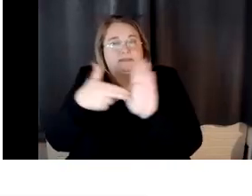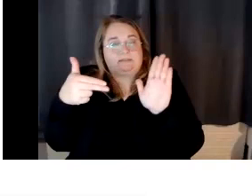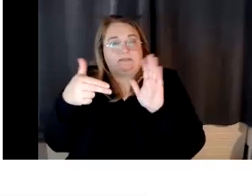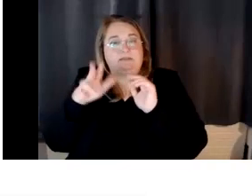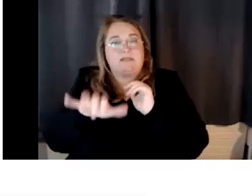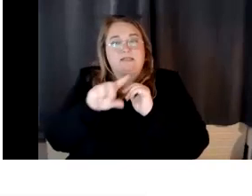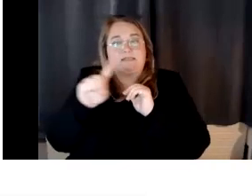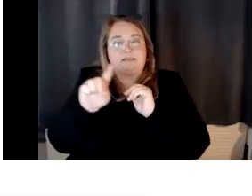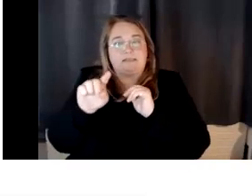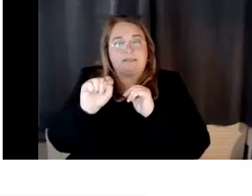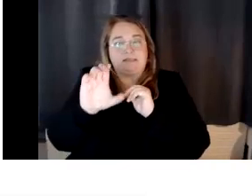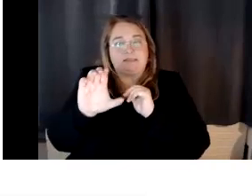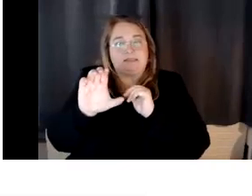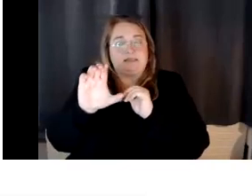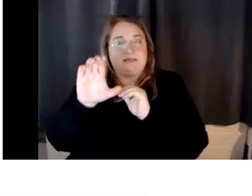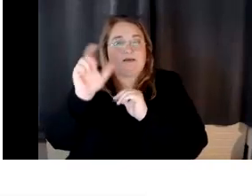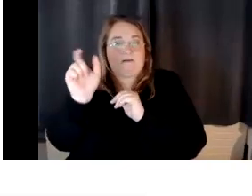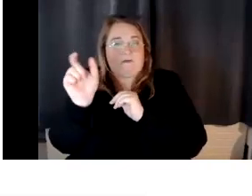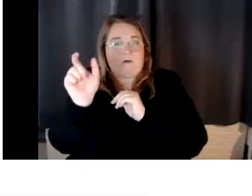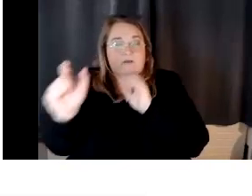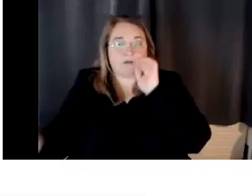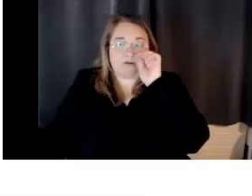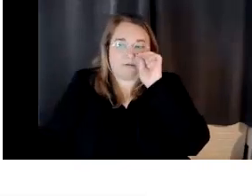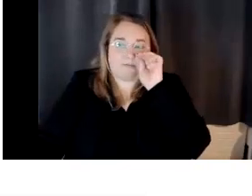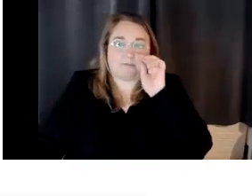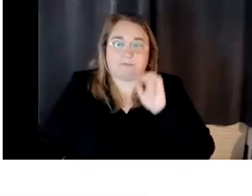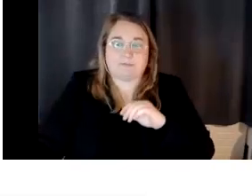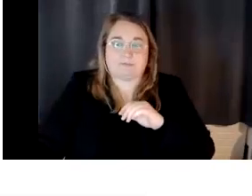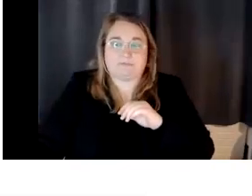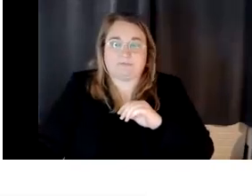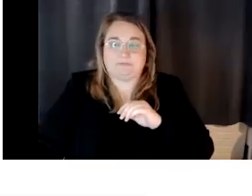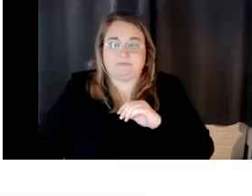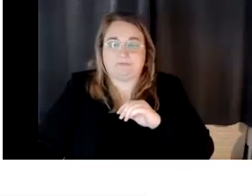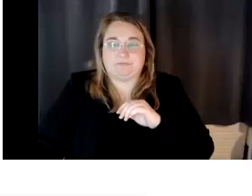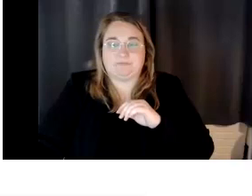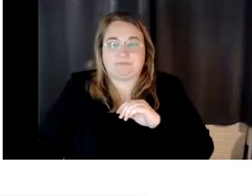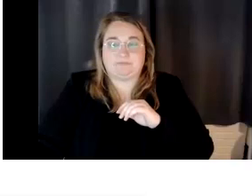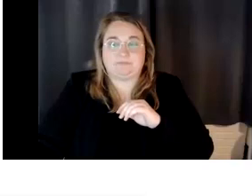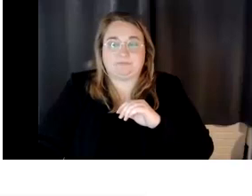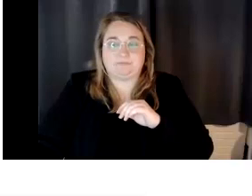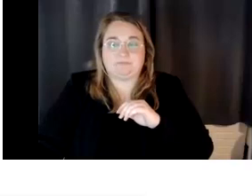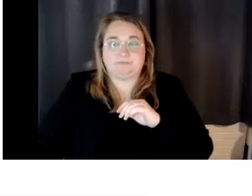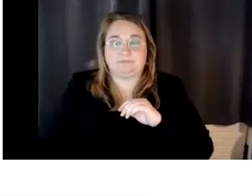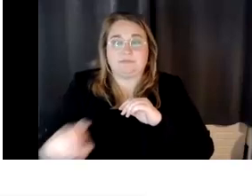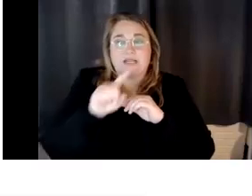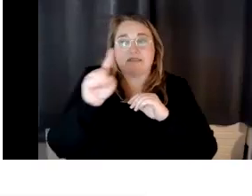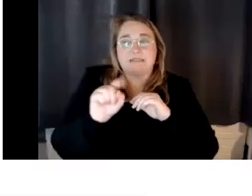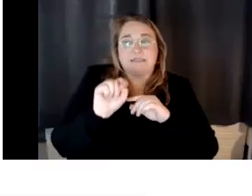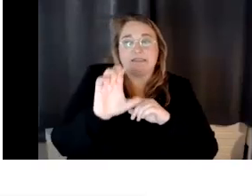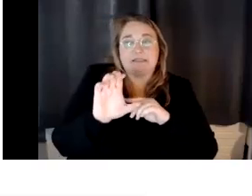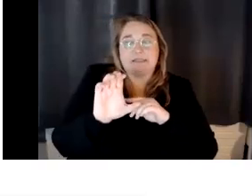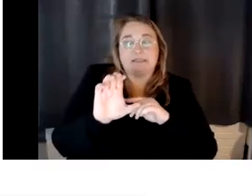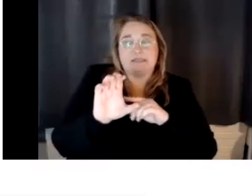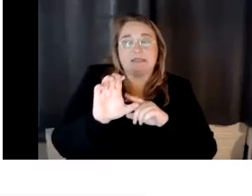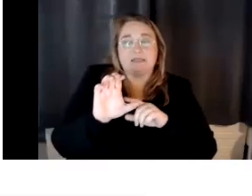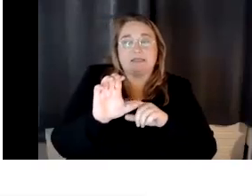um, icon. Um, ZTC refers to not the license. It refers to